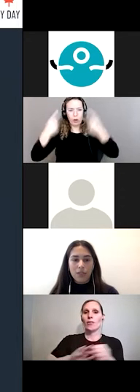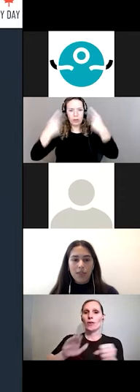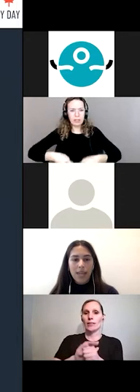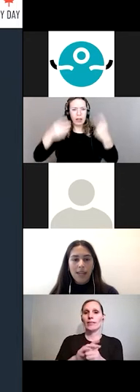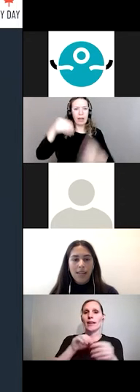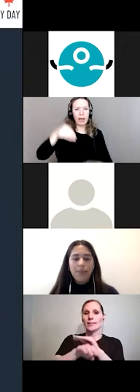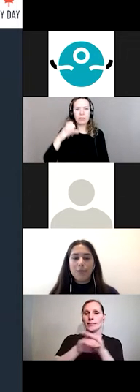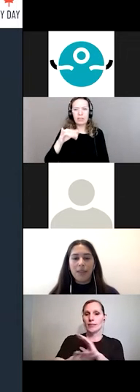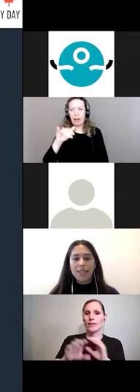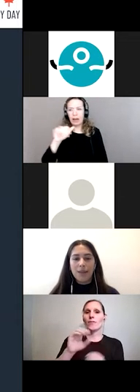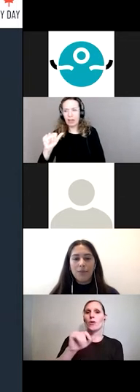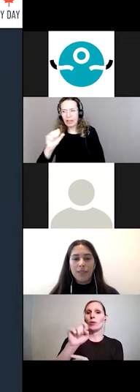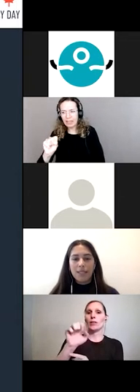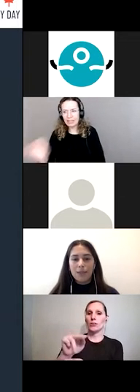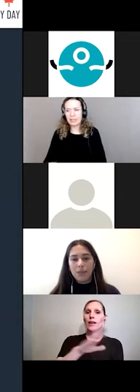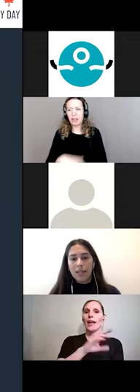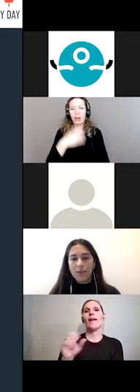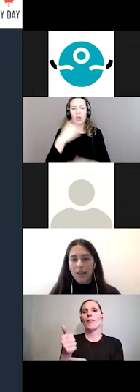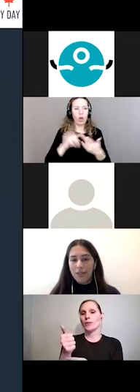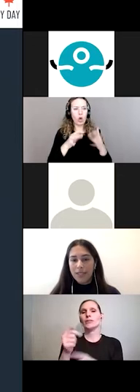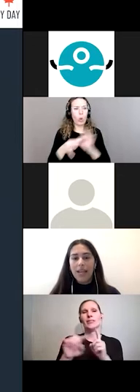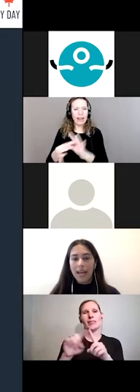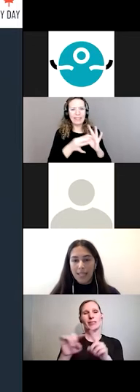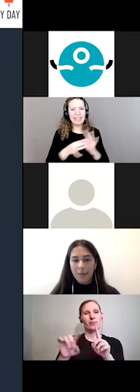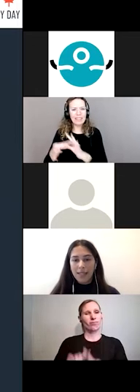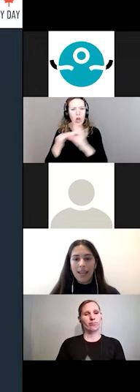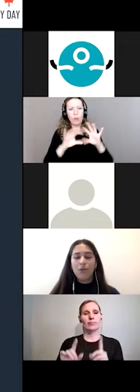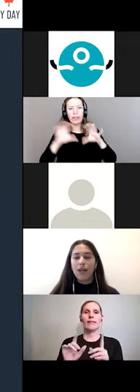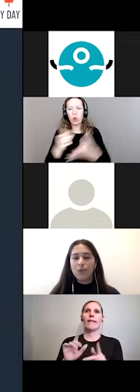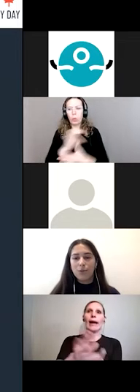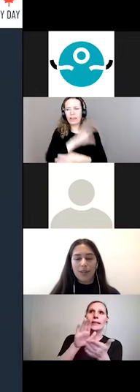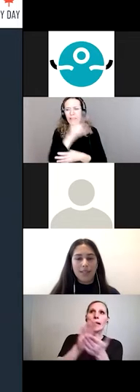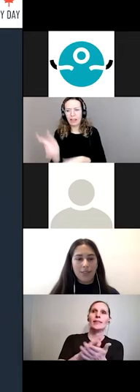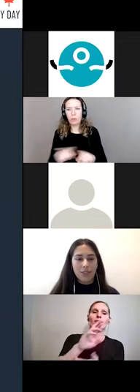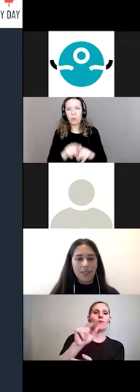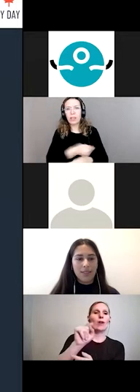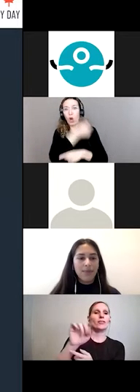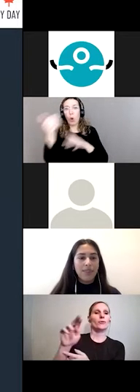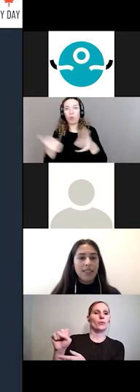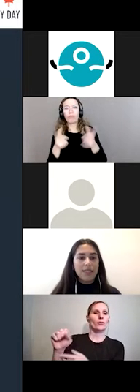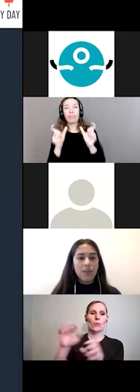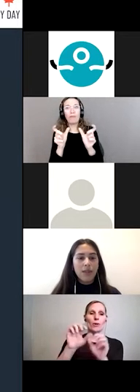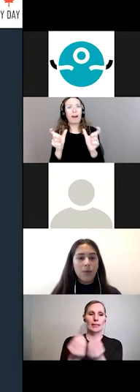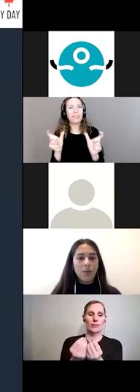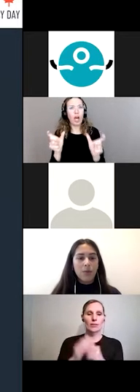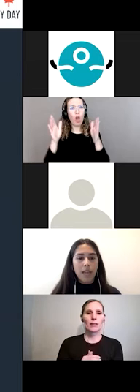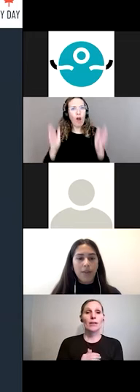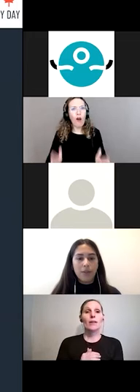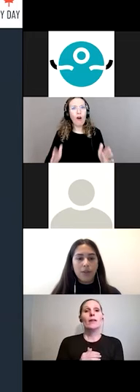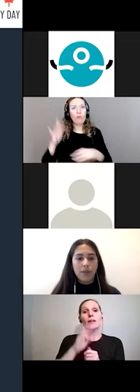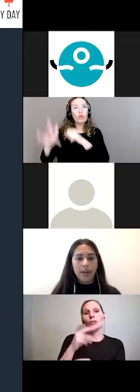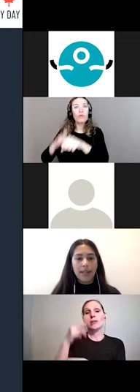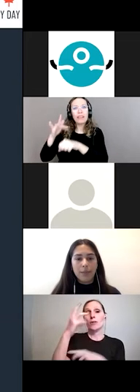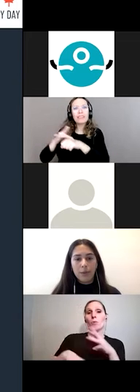Coalition of Canada, as well as several individual language advocates, academics, and grassroots organizations. This is a unique world